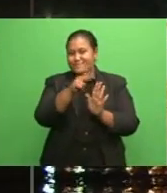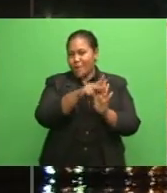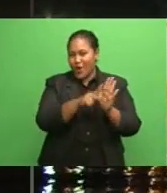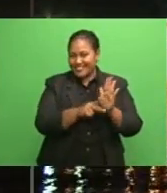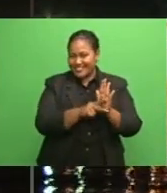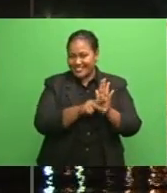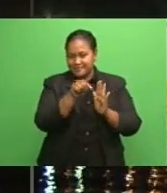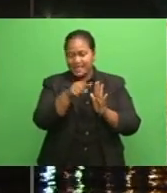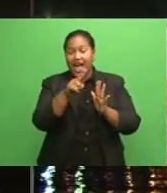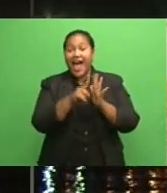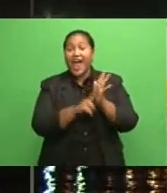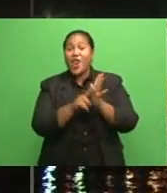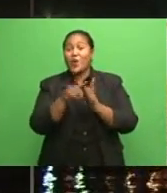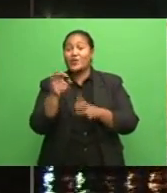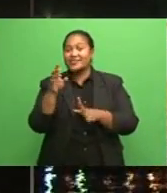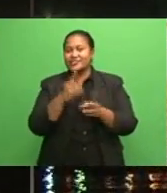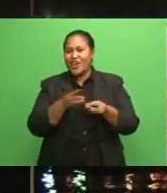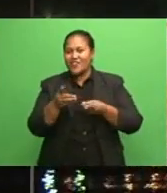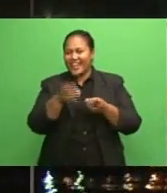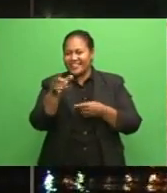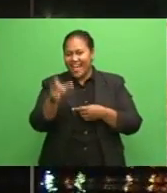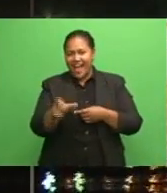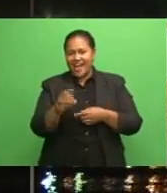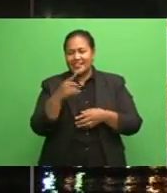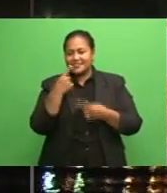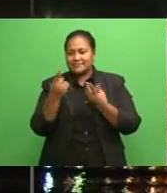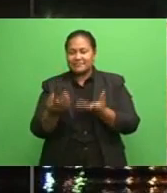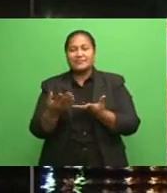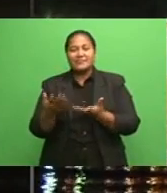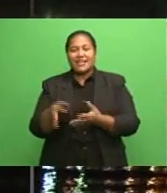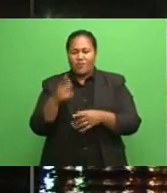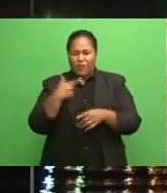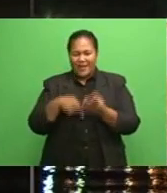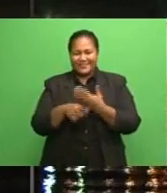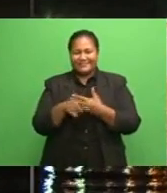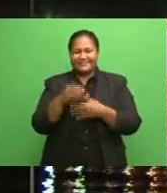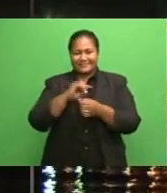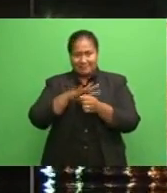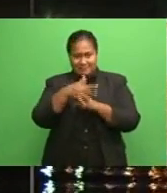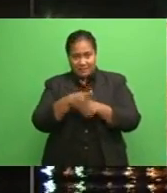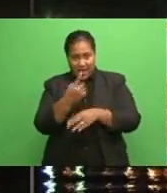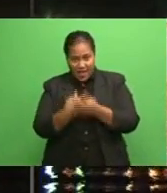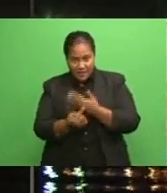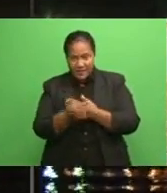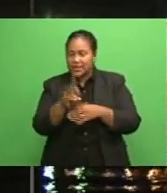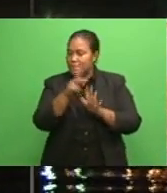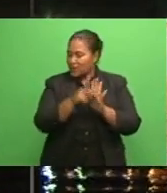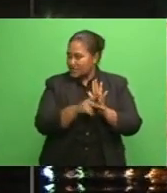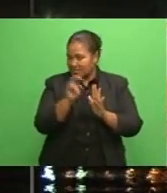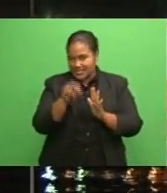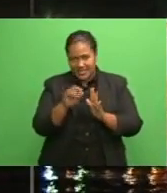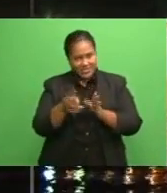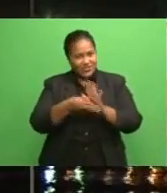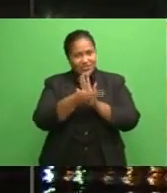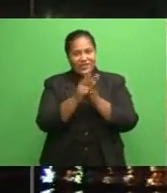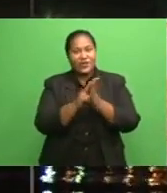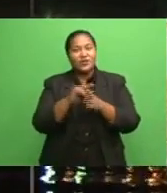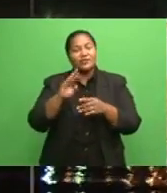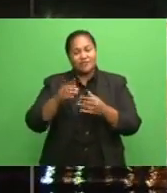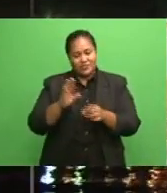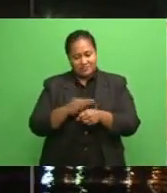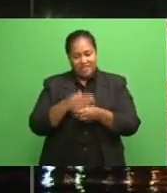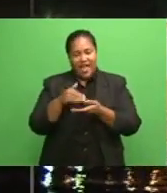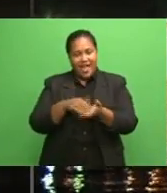director for the Pacific says given the issues created by the pandemic, the policy needs to be reviewed to help create sustainable employment.